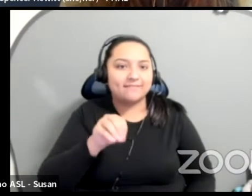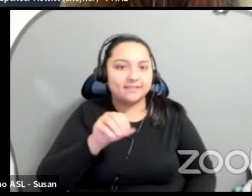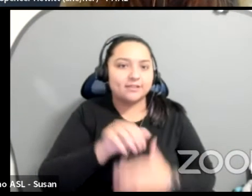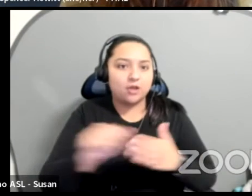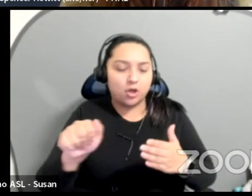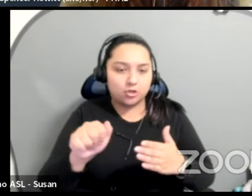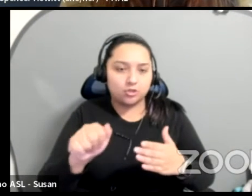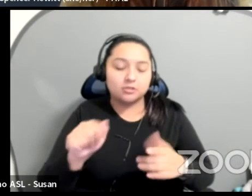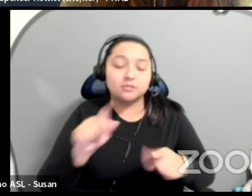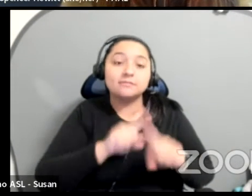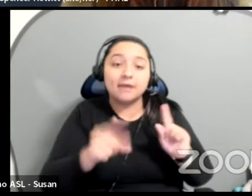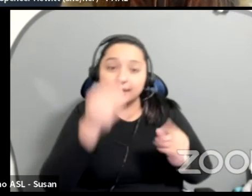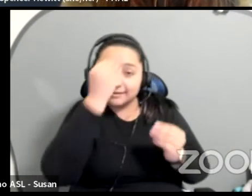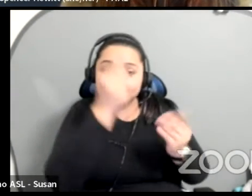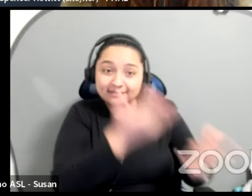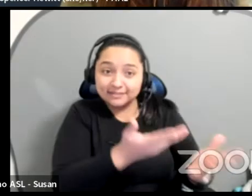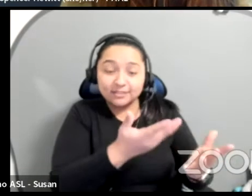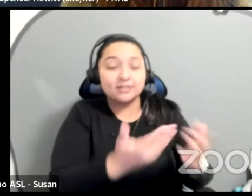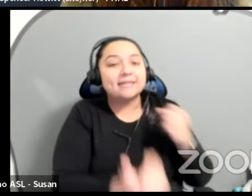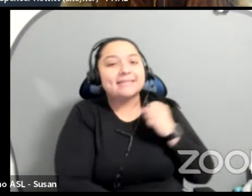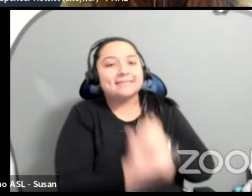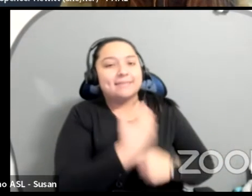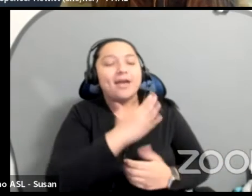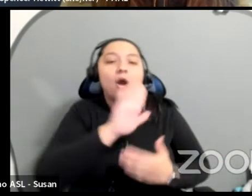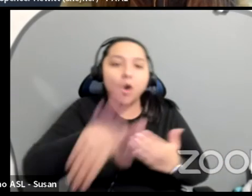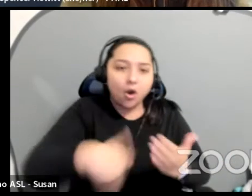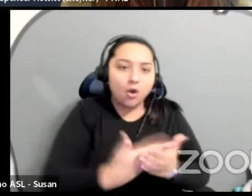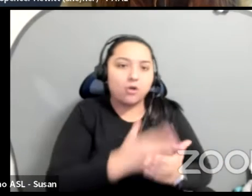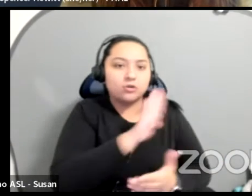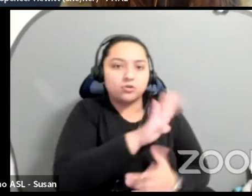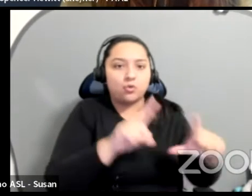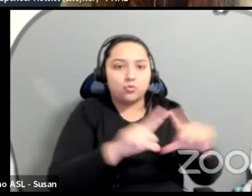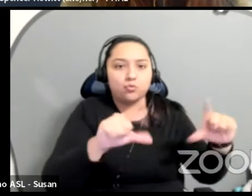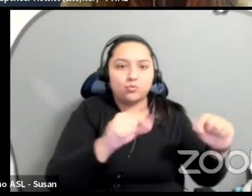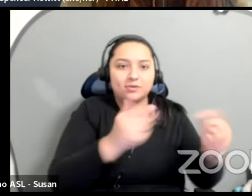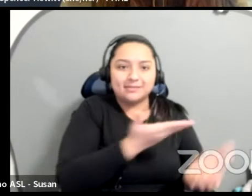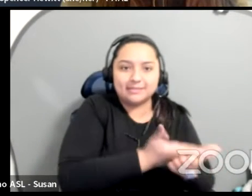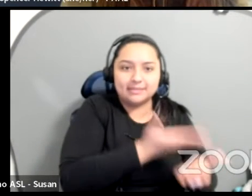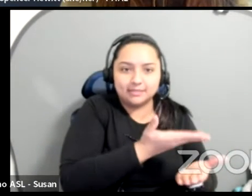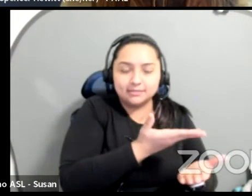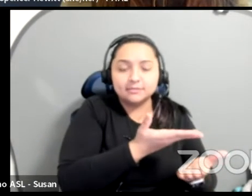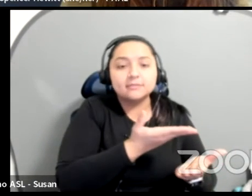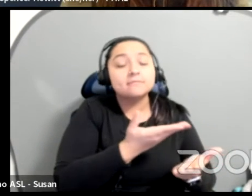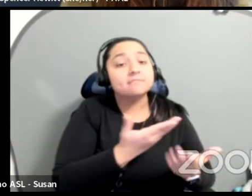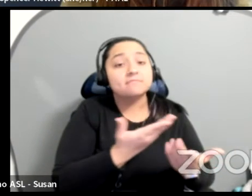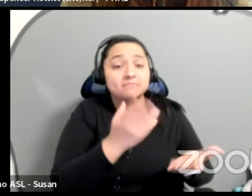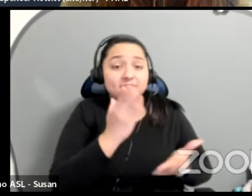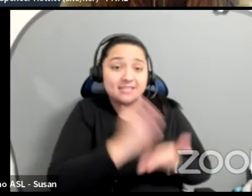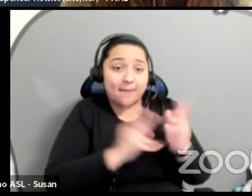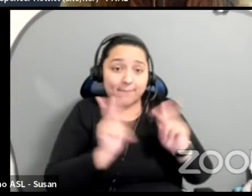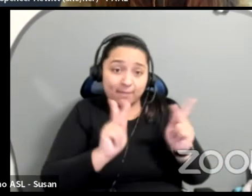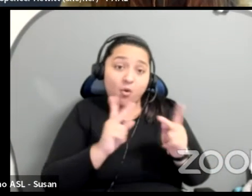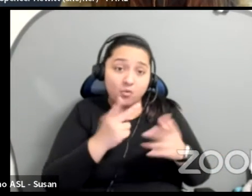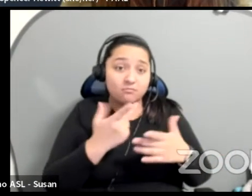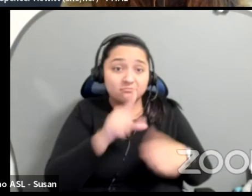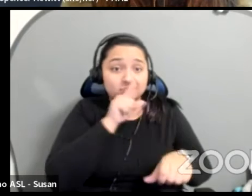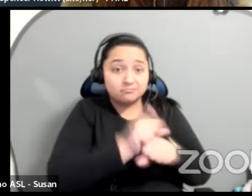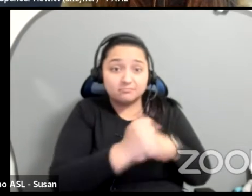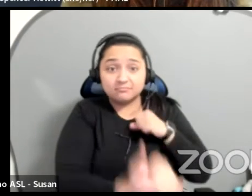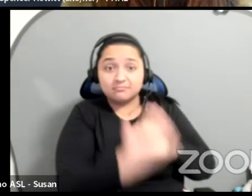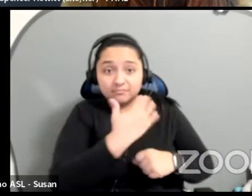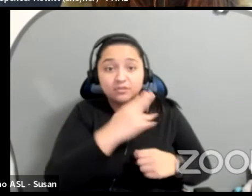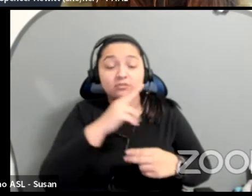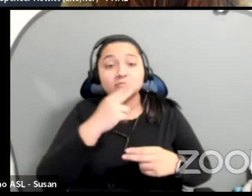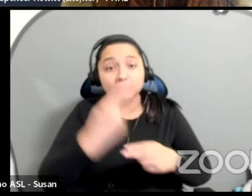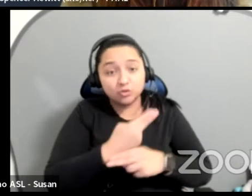submit all your receipts. If you have more than that, submit them to me. And what ended up happening is that some people use the whole 750, some people